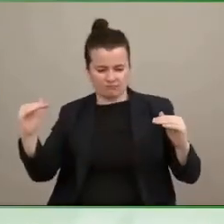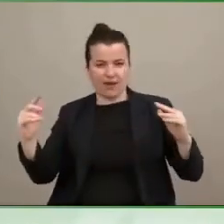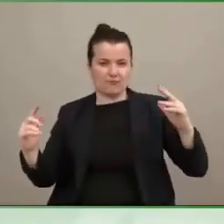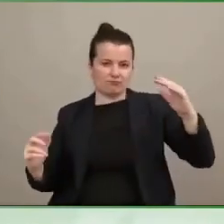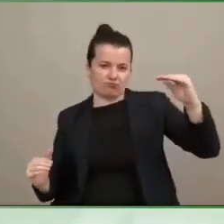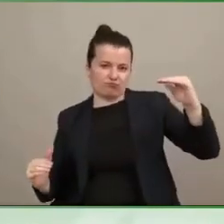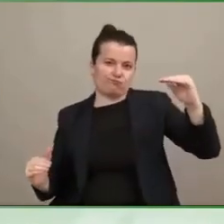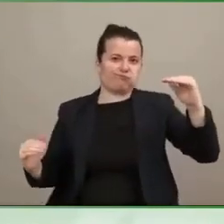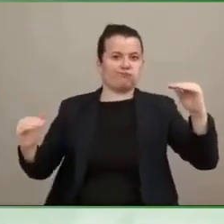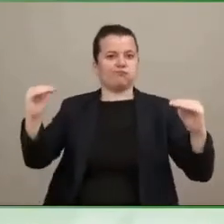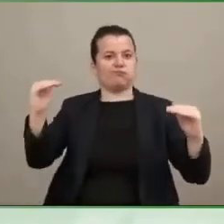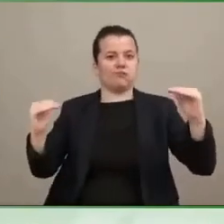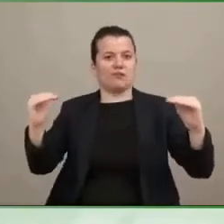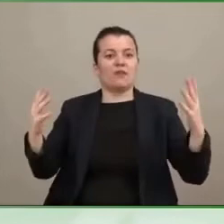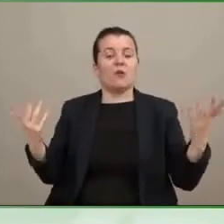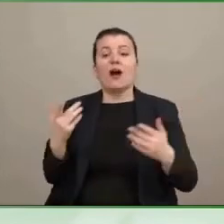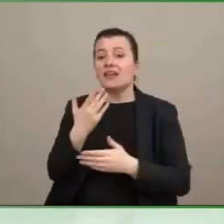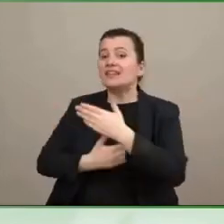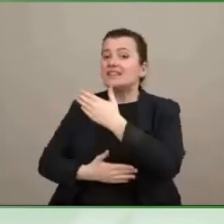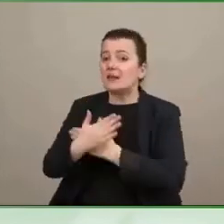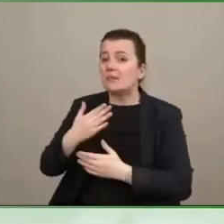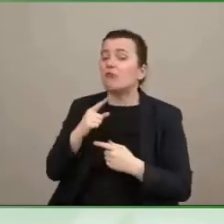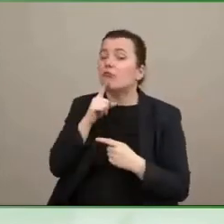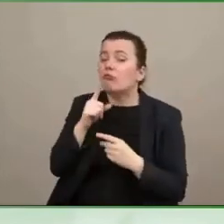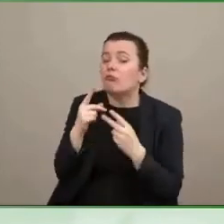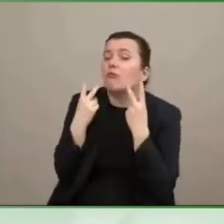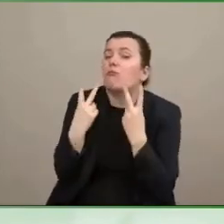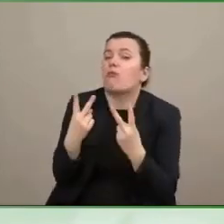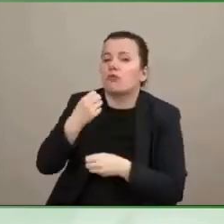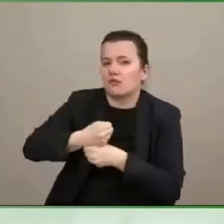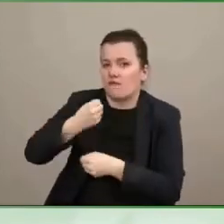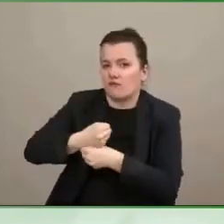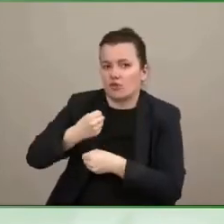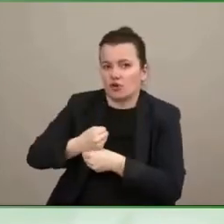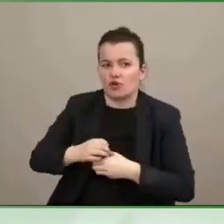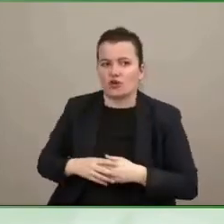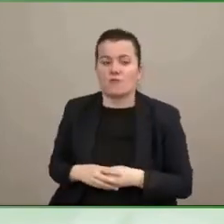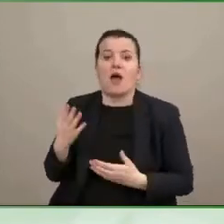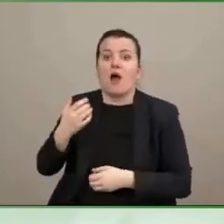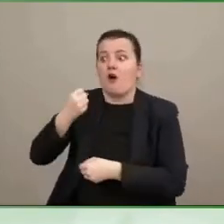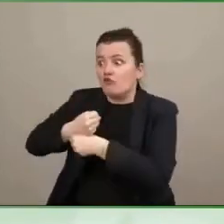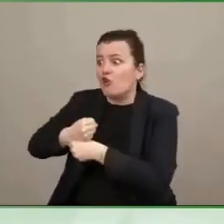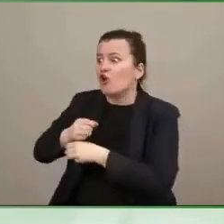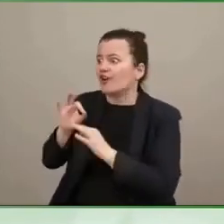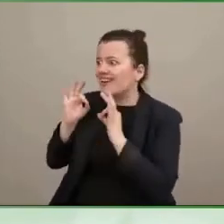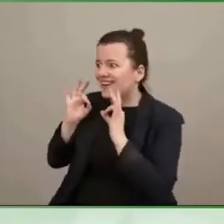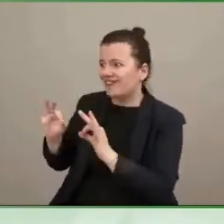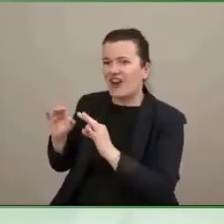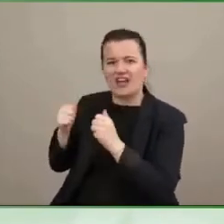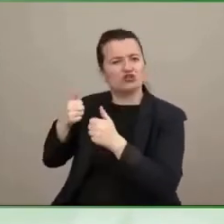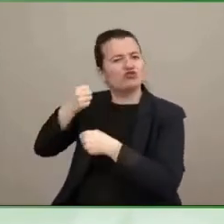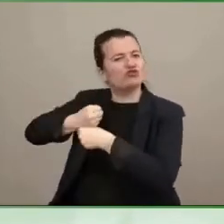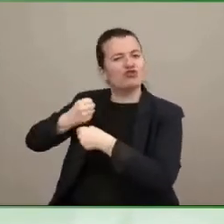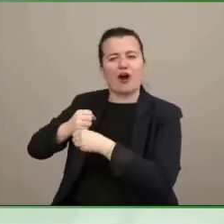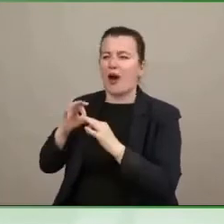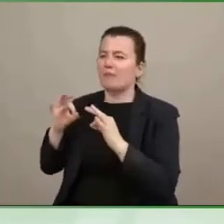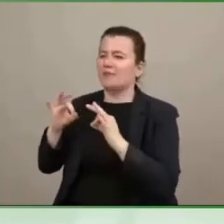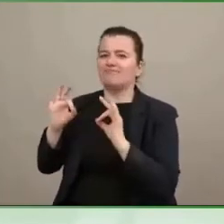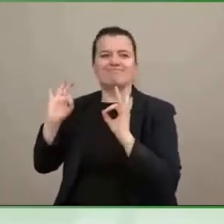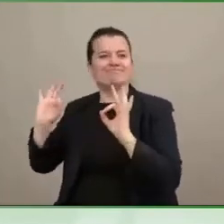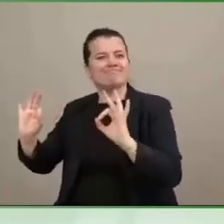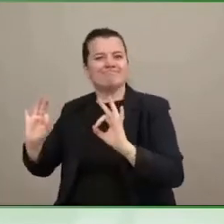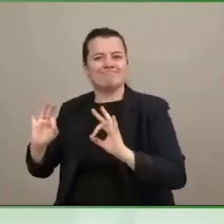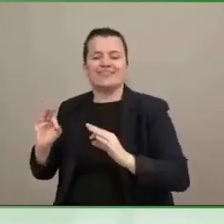workers. So if you think about the jobs, even though they're not great jobs, and they're not the jobs we want people with disabilities necessarily